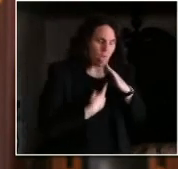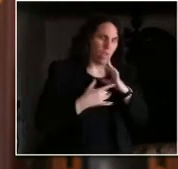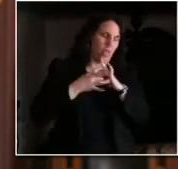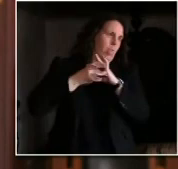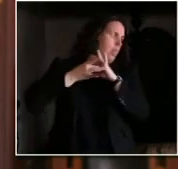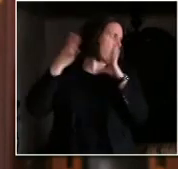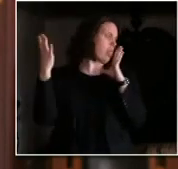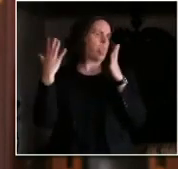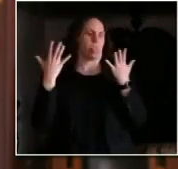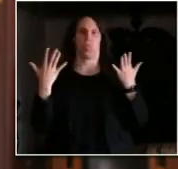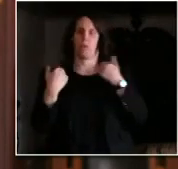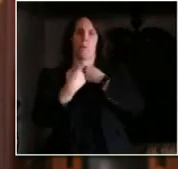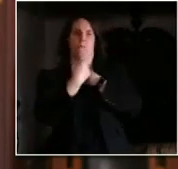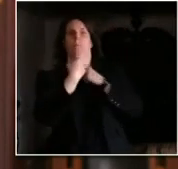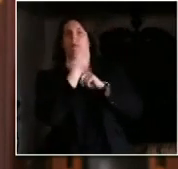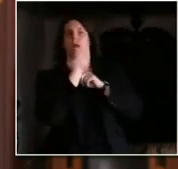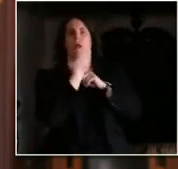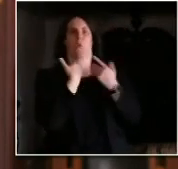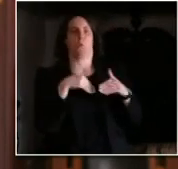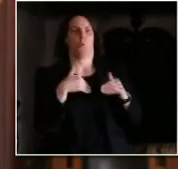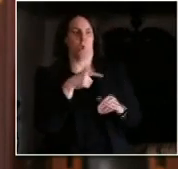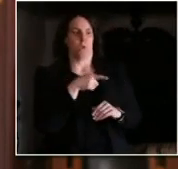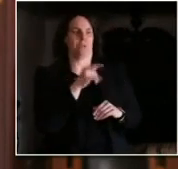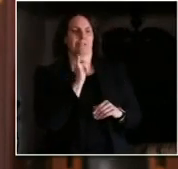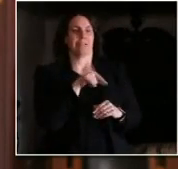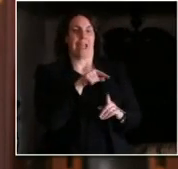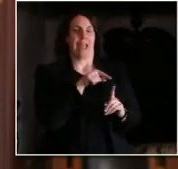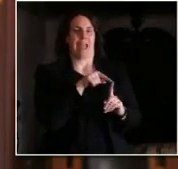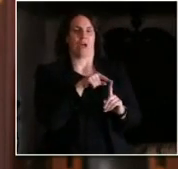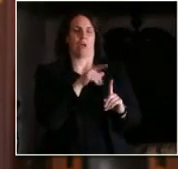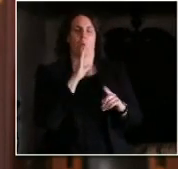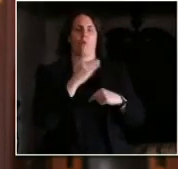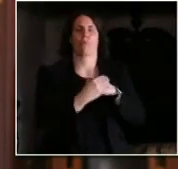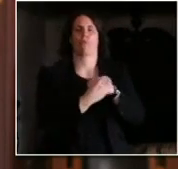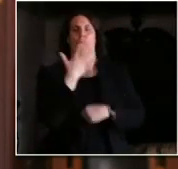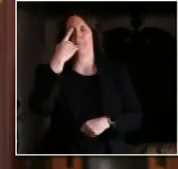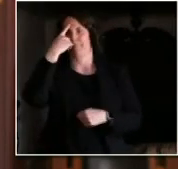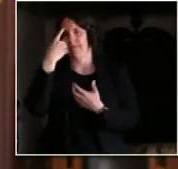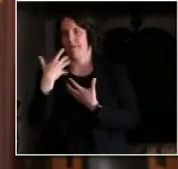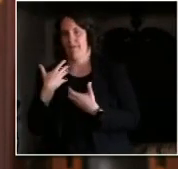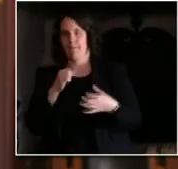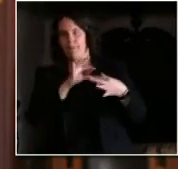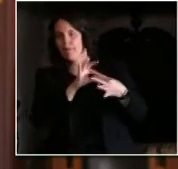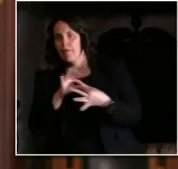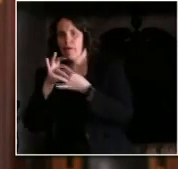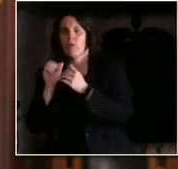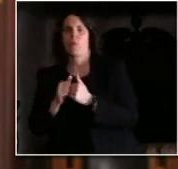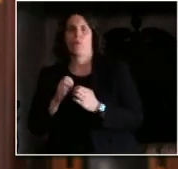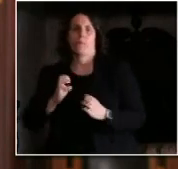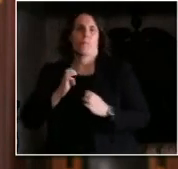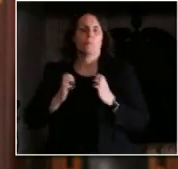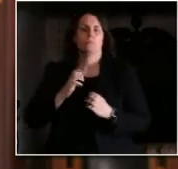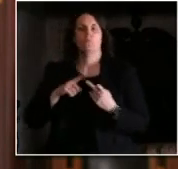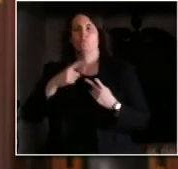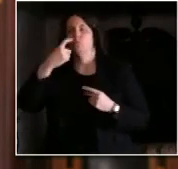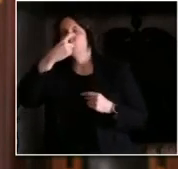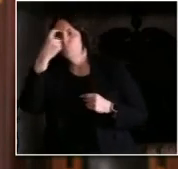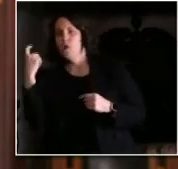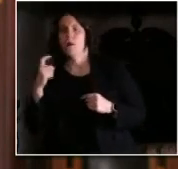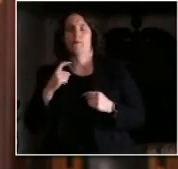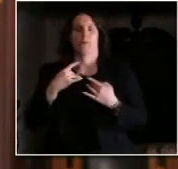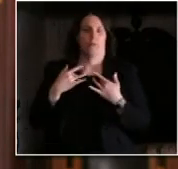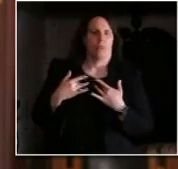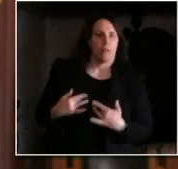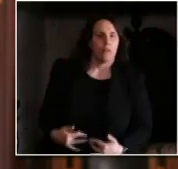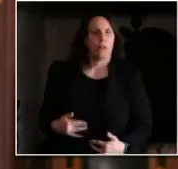has significant implications for folks and their mental health and emotional well-being and that certainly is the